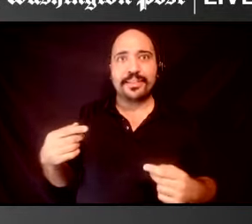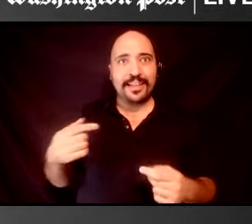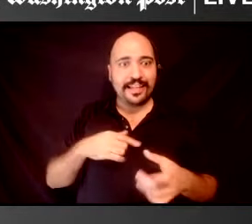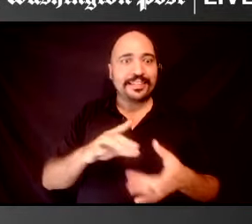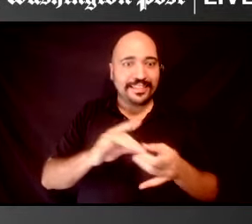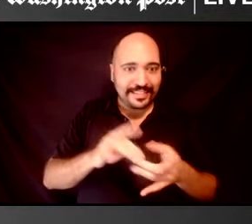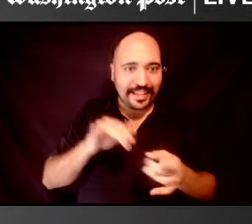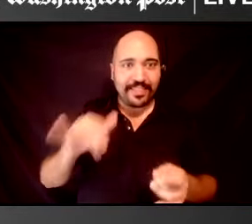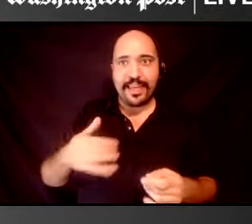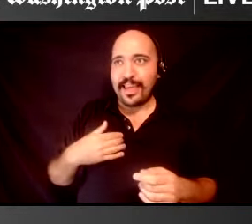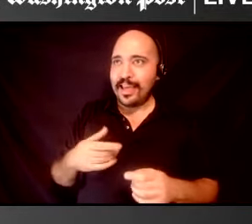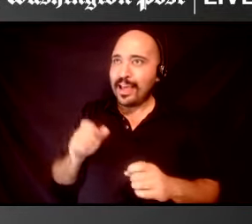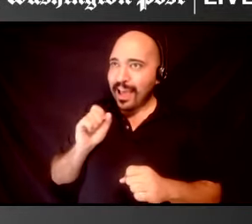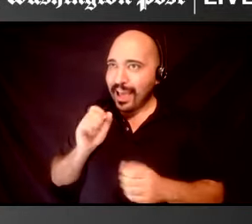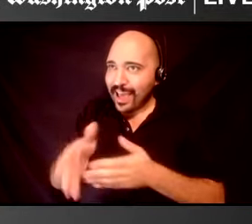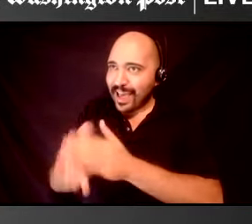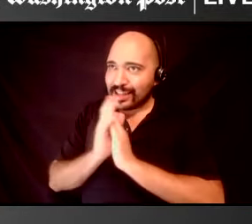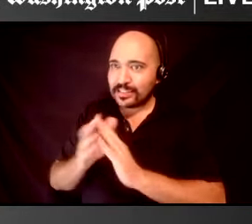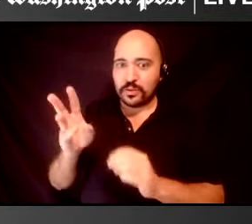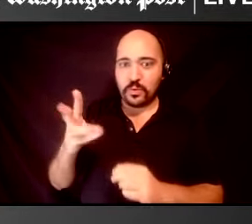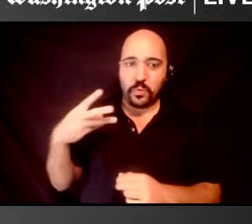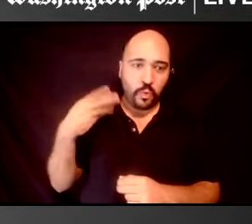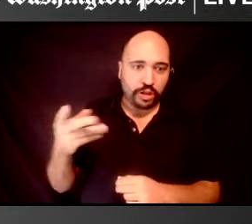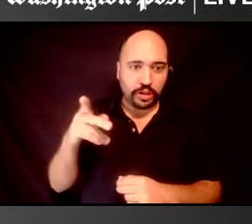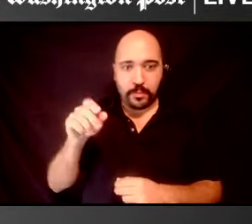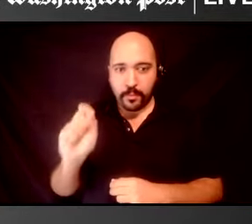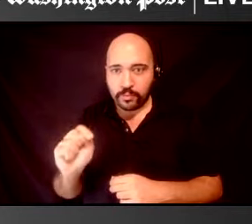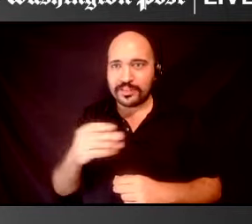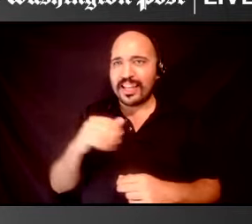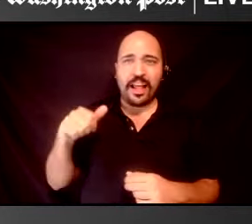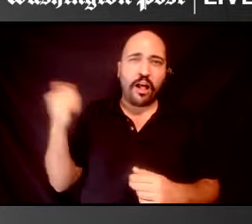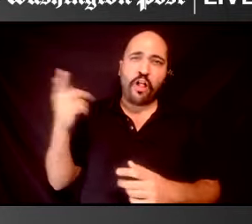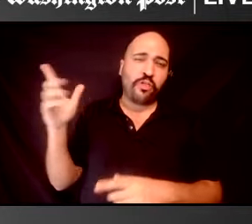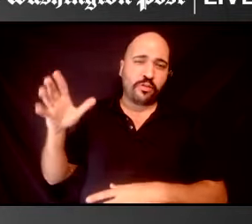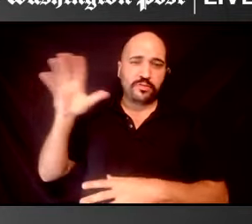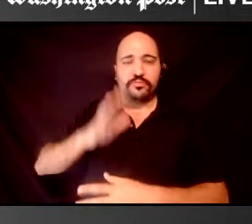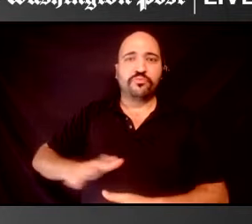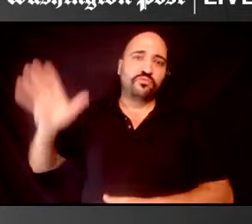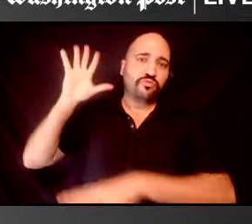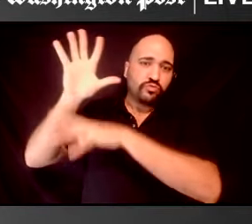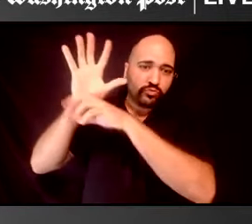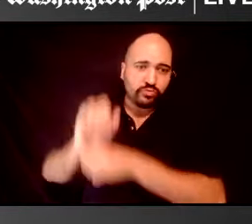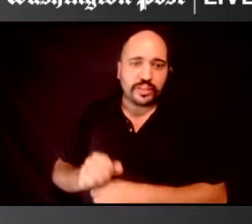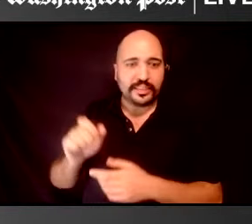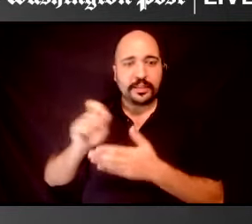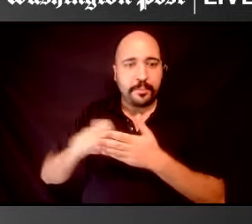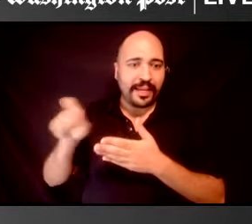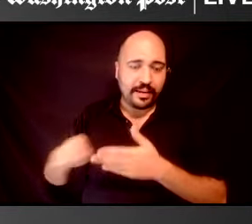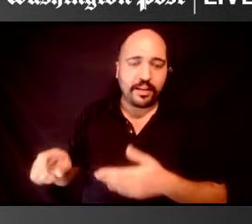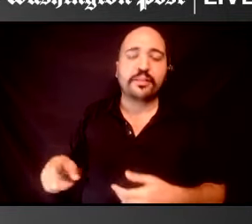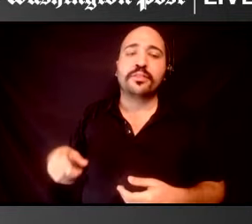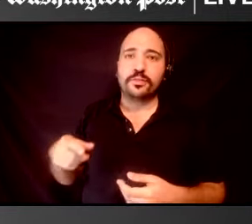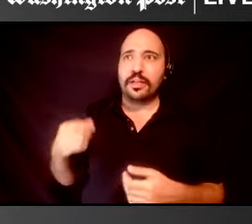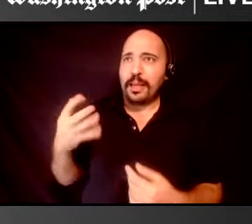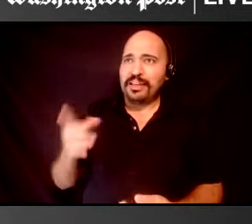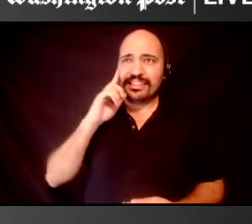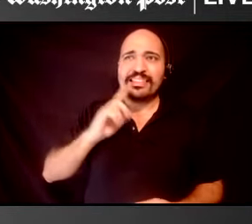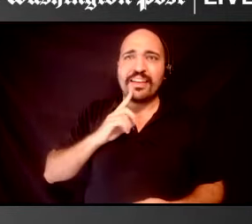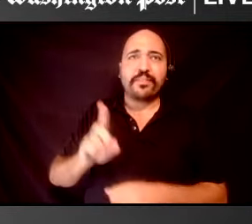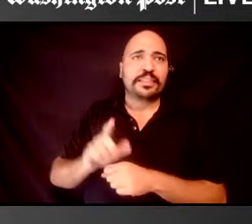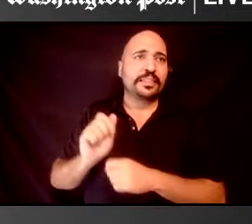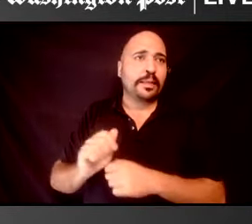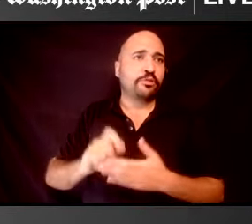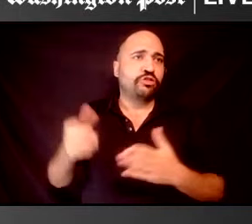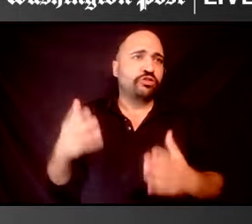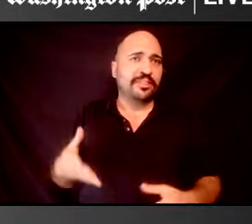I asked this of the Washington Post and all other legacy media, you know, how many deaf or disabled journalists do you have on staff? How